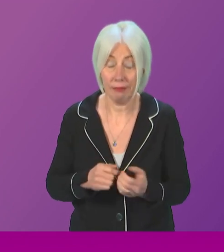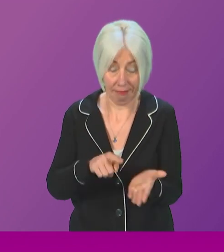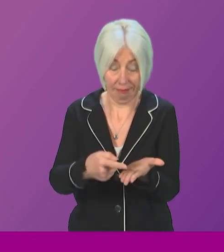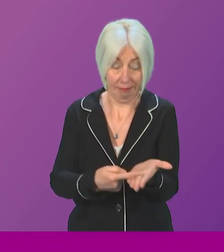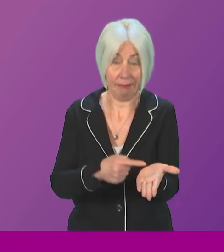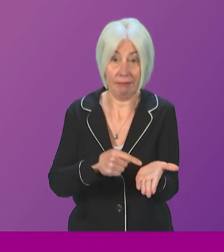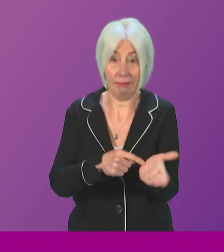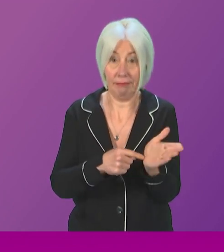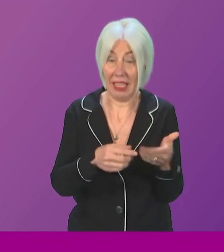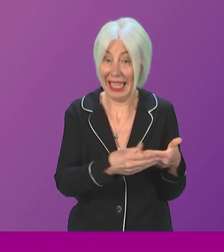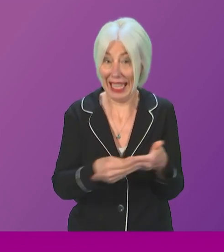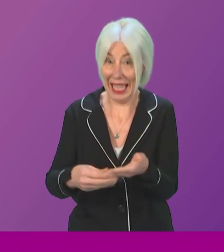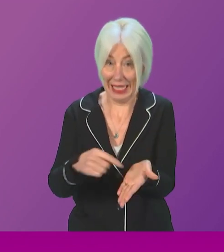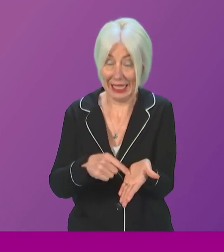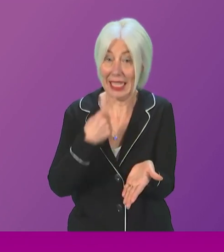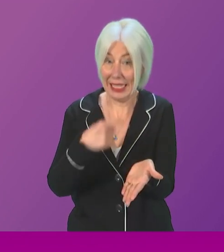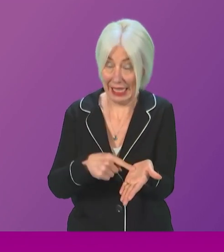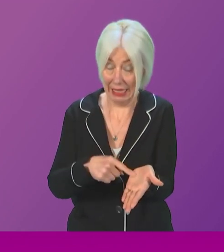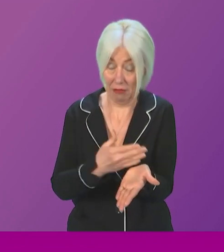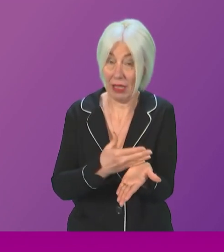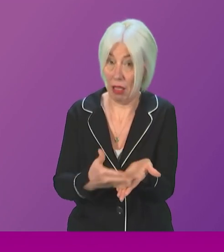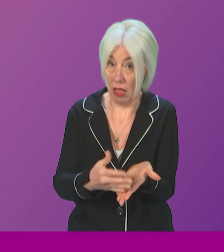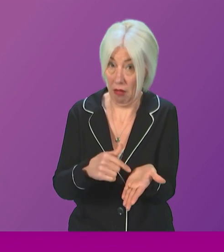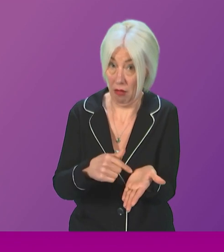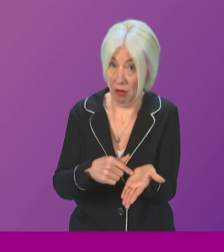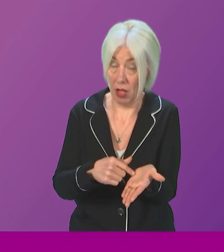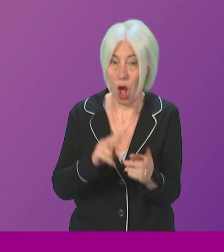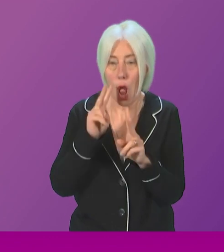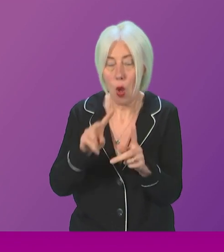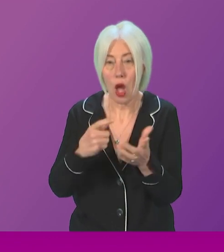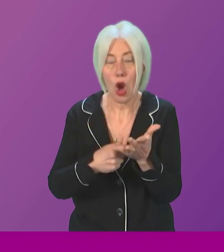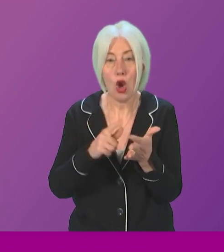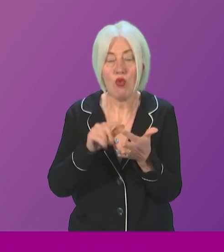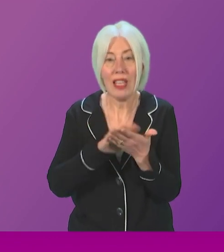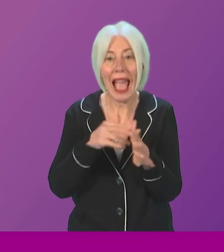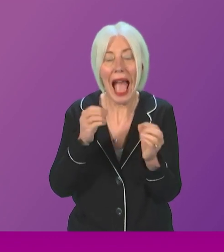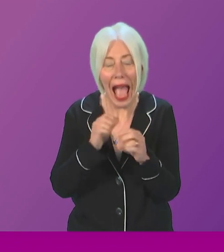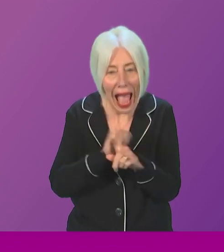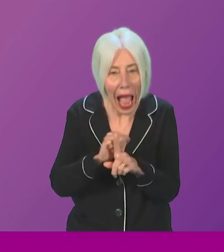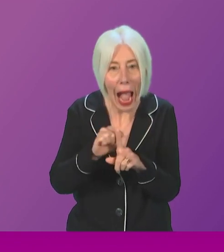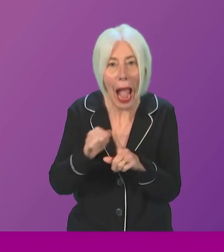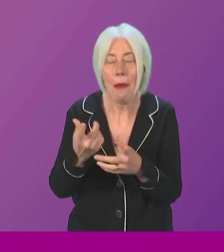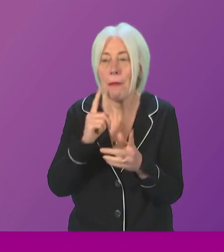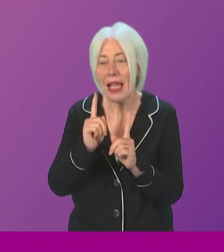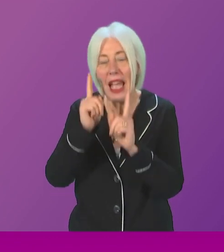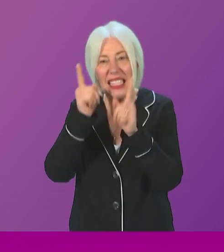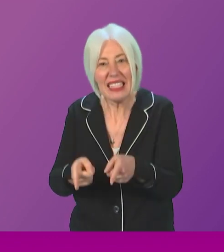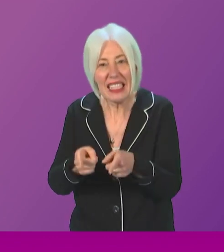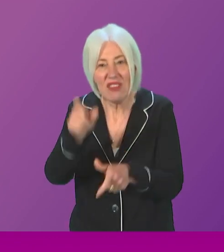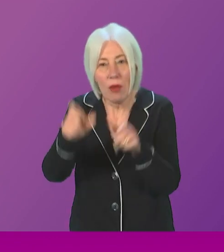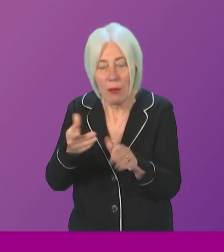The guidelines make it clear that as well as looking at issues around rehabilitation, consideration of sentencing for young people under 25,